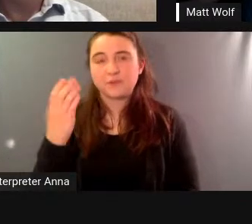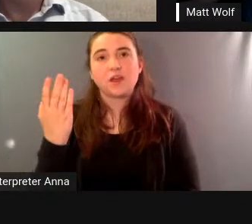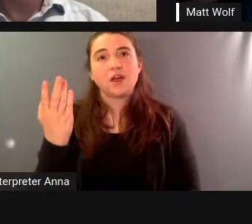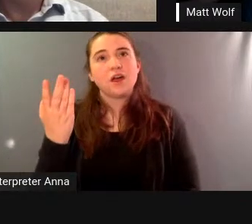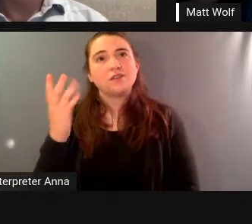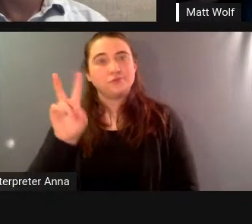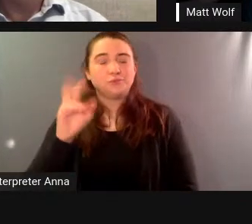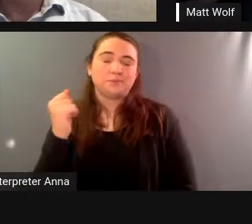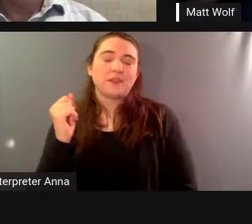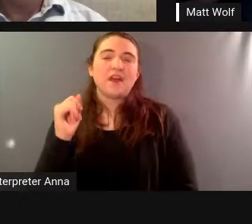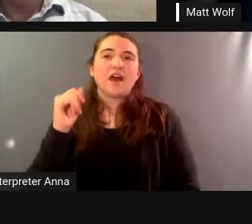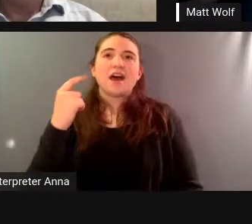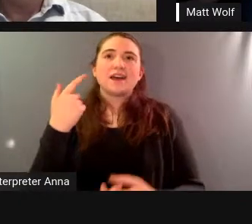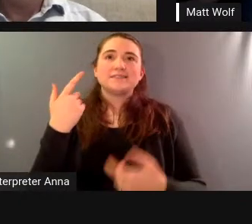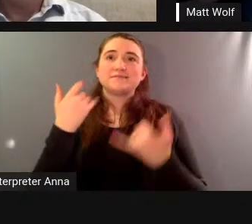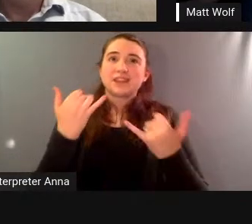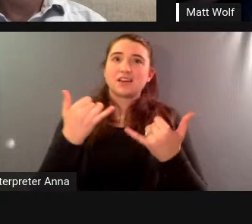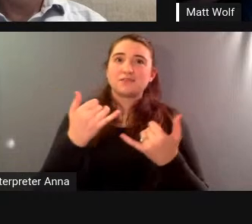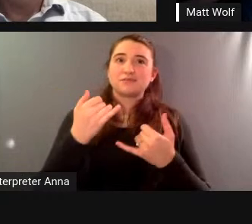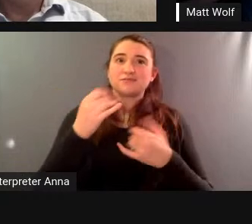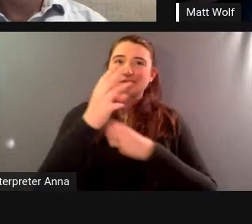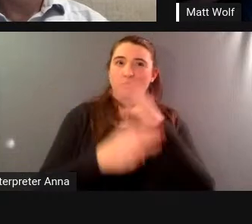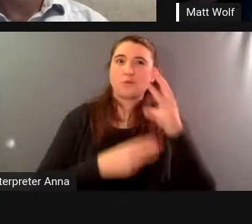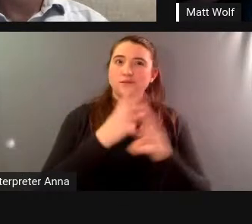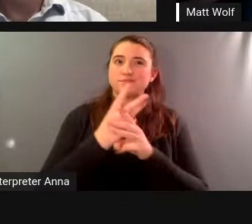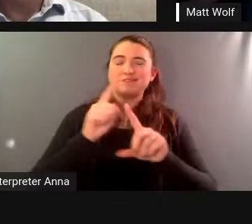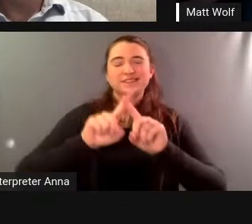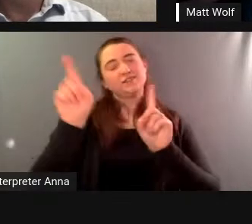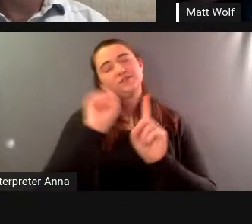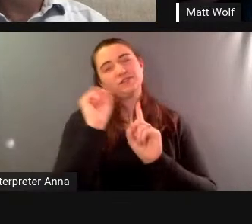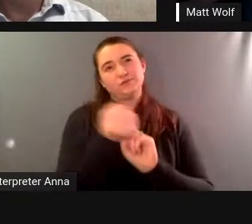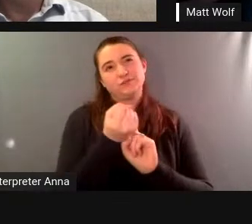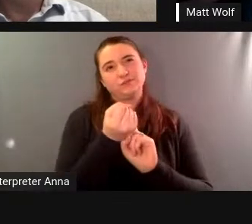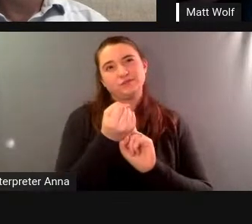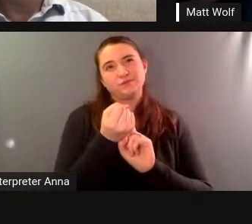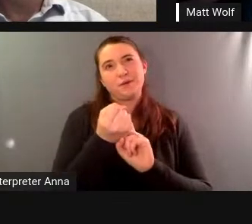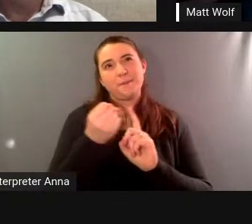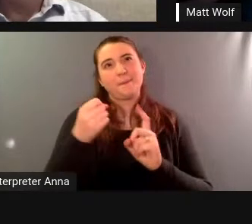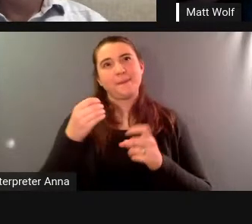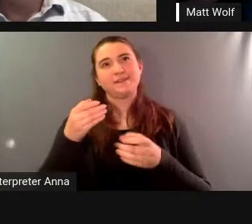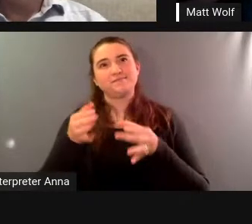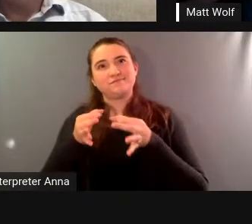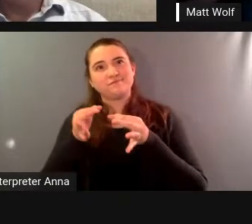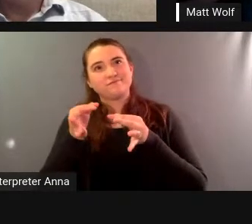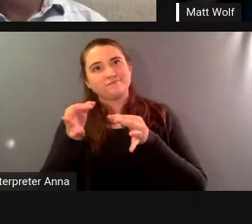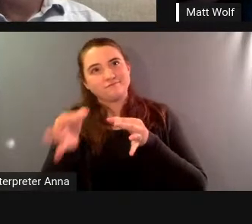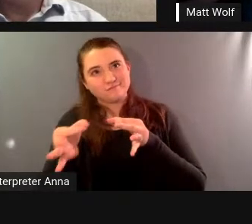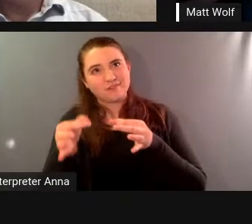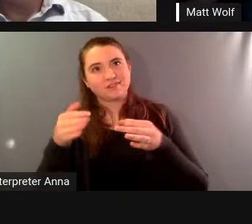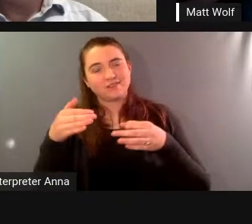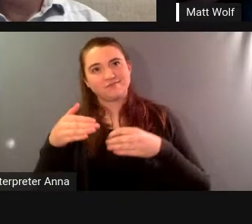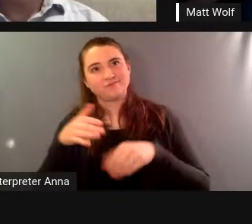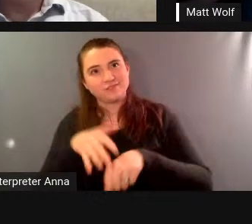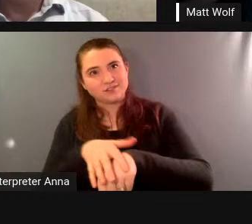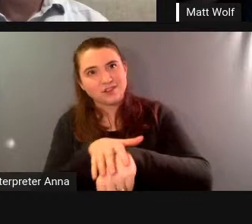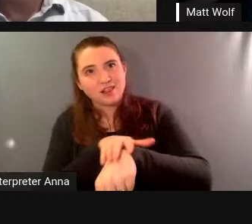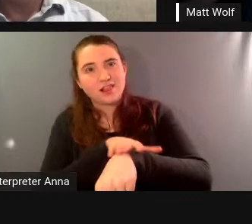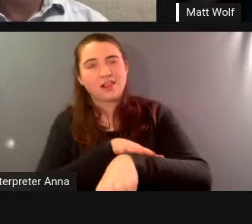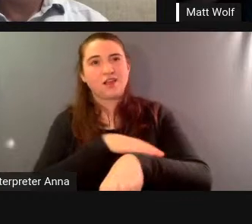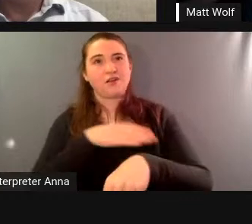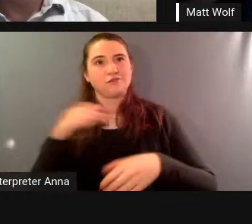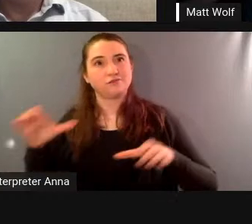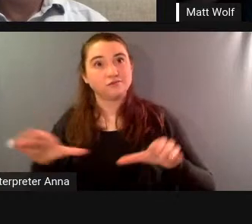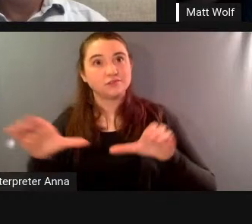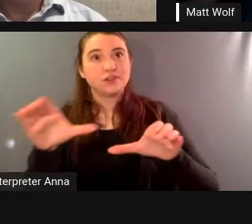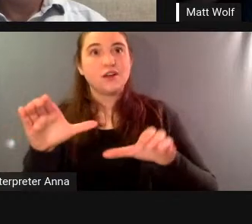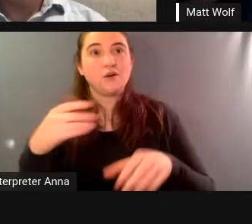world but you know for just the small delay or or slow down of business we're seeing that nature can respond